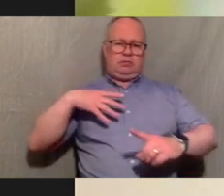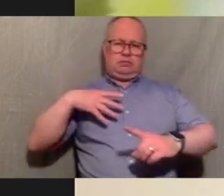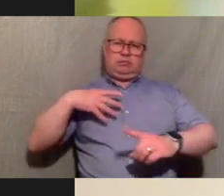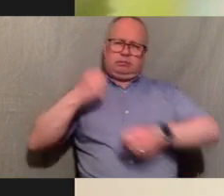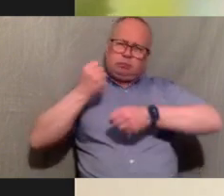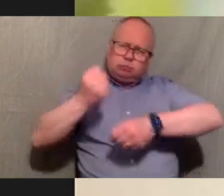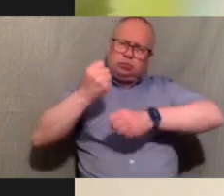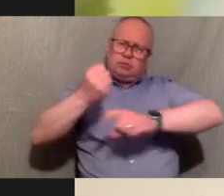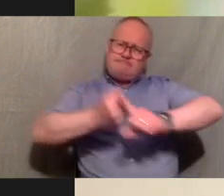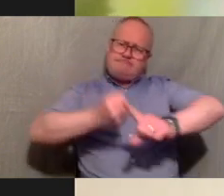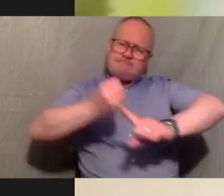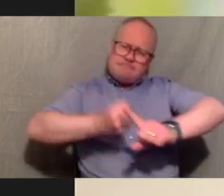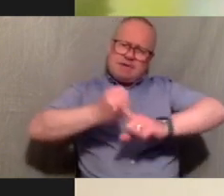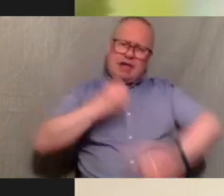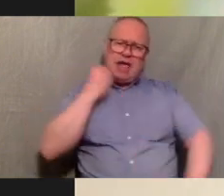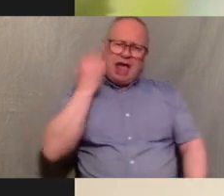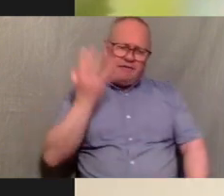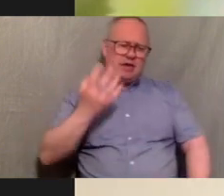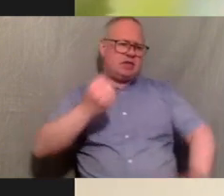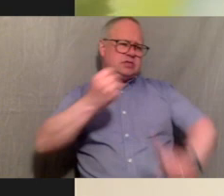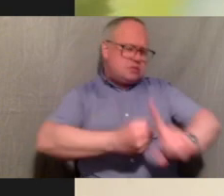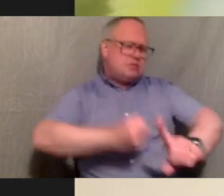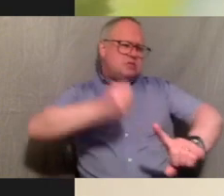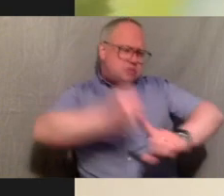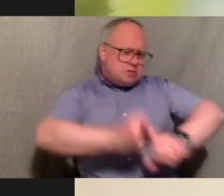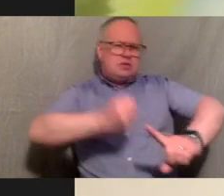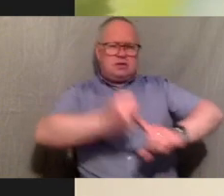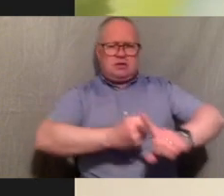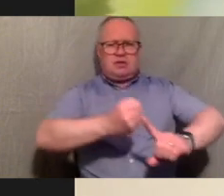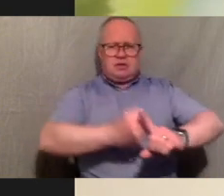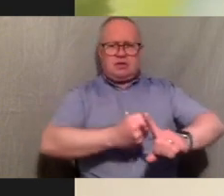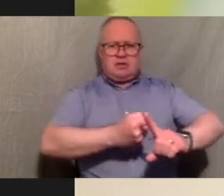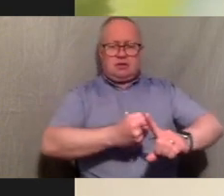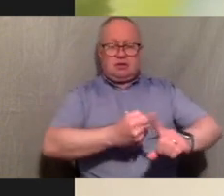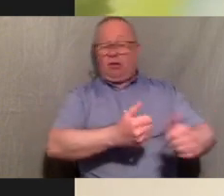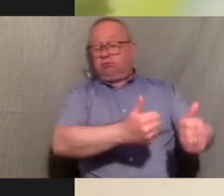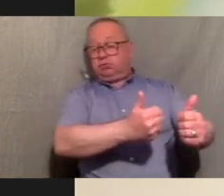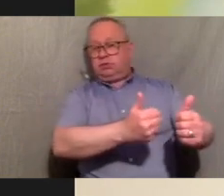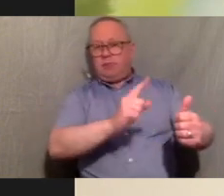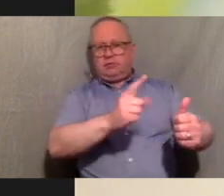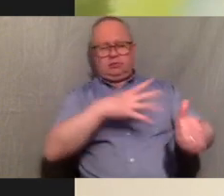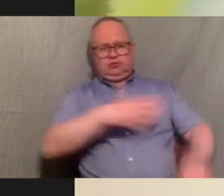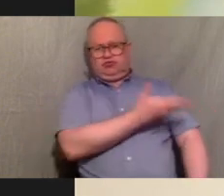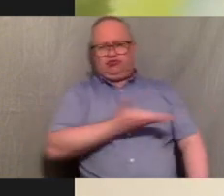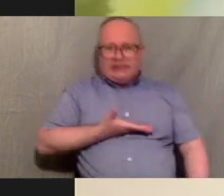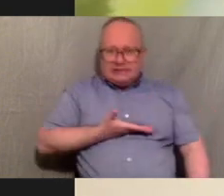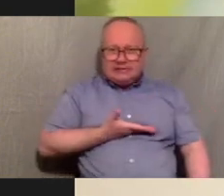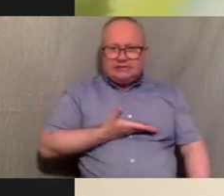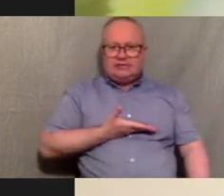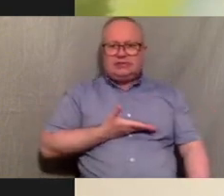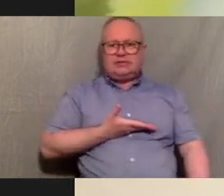we want to fight we want to do whatever we want to get ready which is yes it's all well and done we need our rights and we need to i change the color